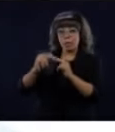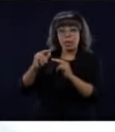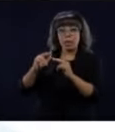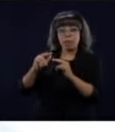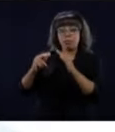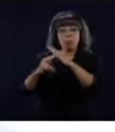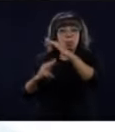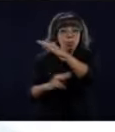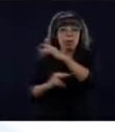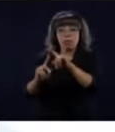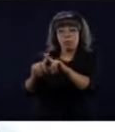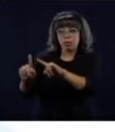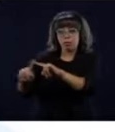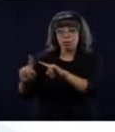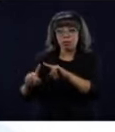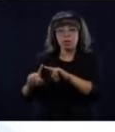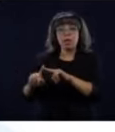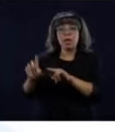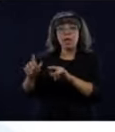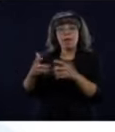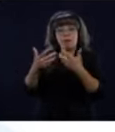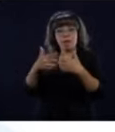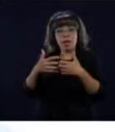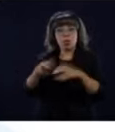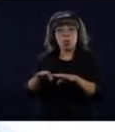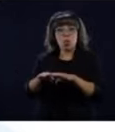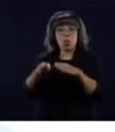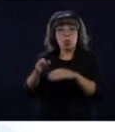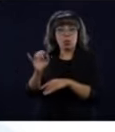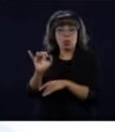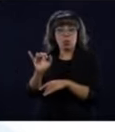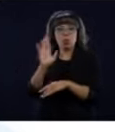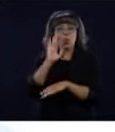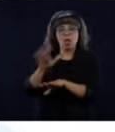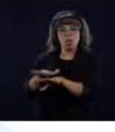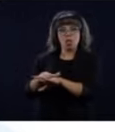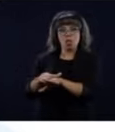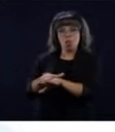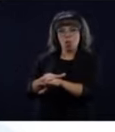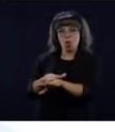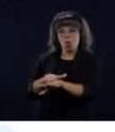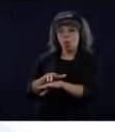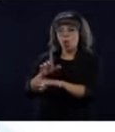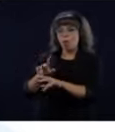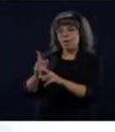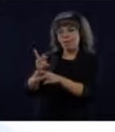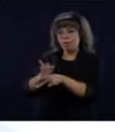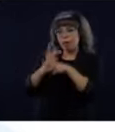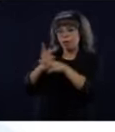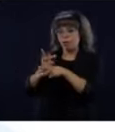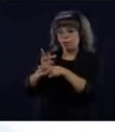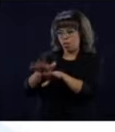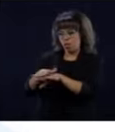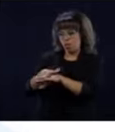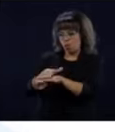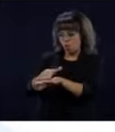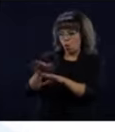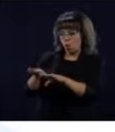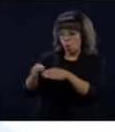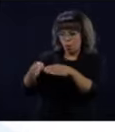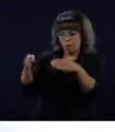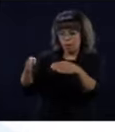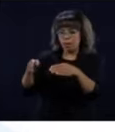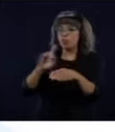to gradually add workers and analyze the effect on the contagion. But one thing is clear.